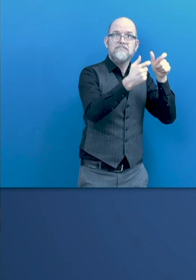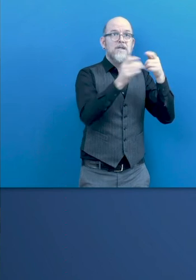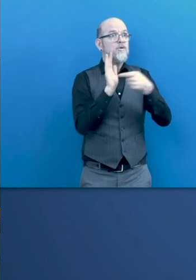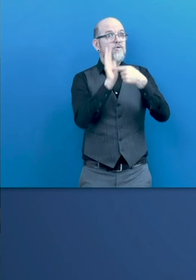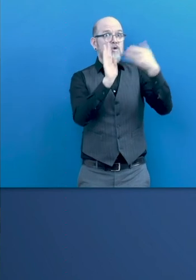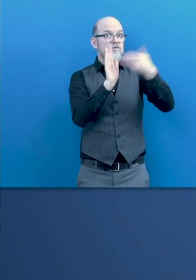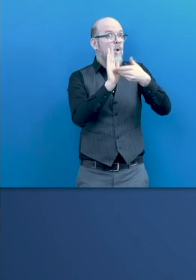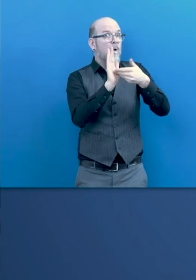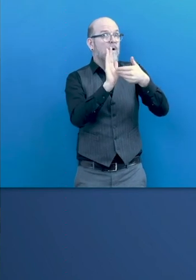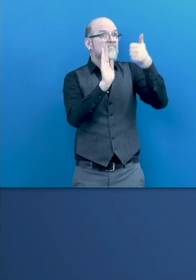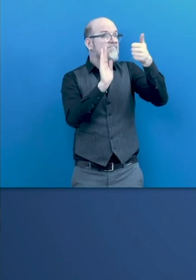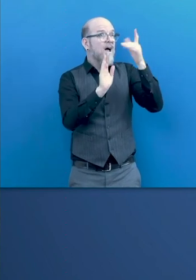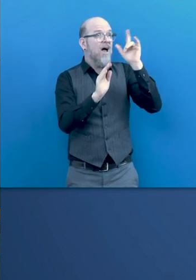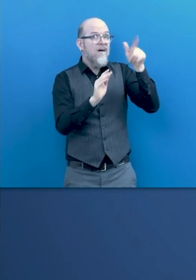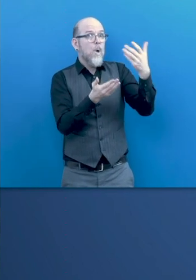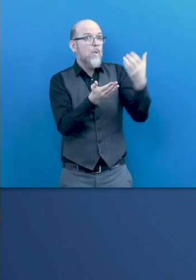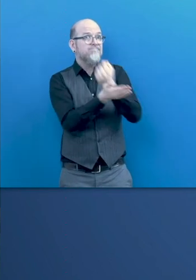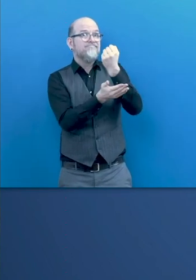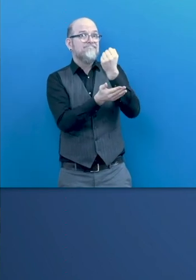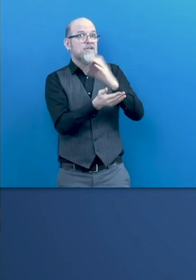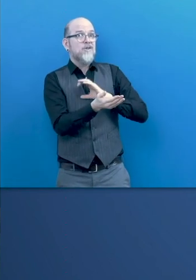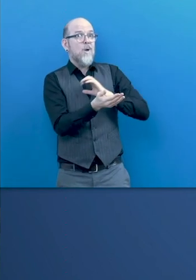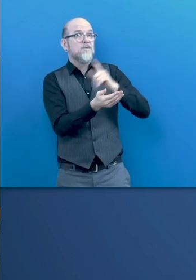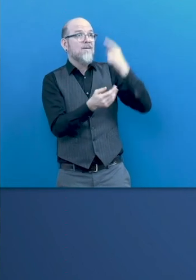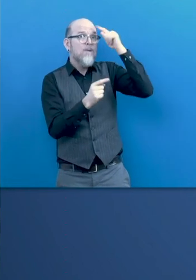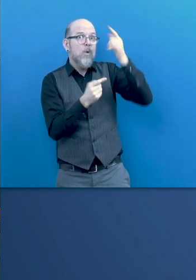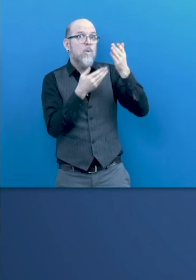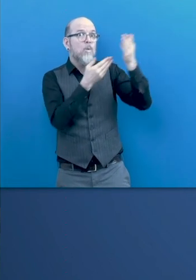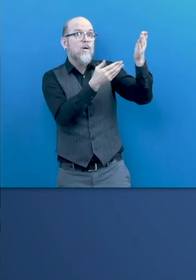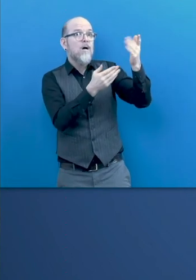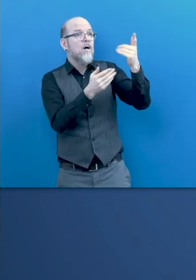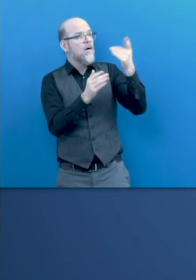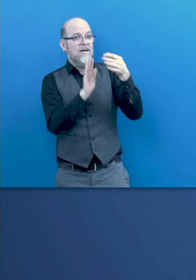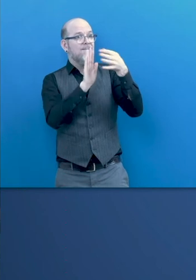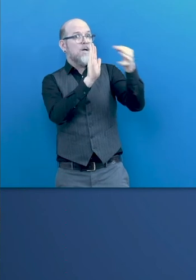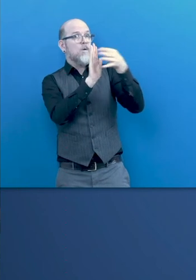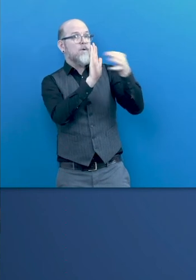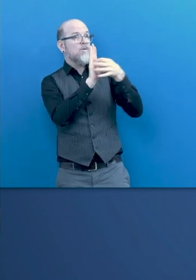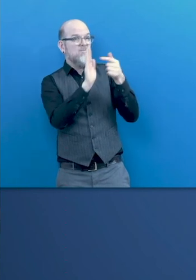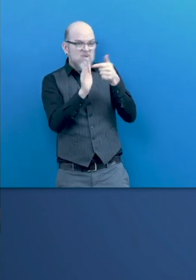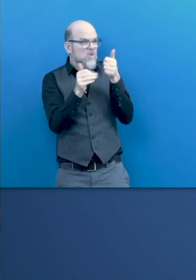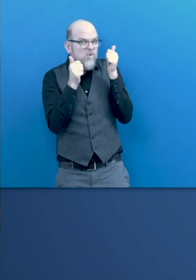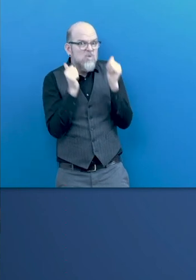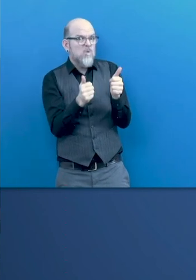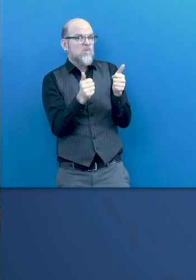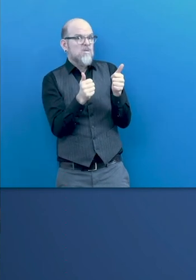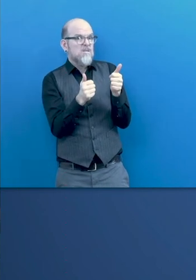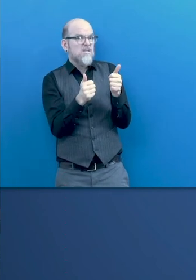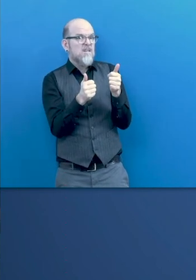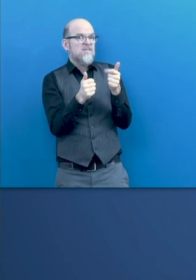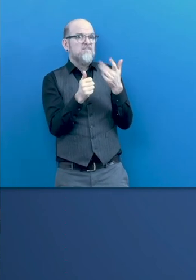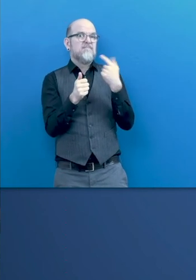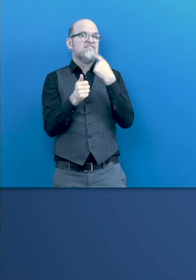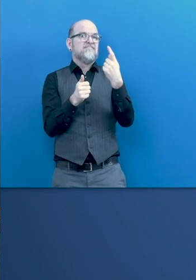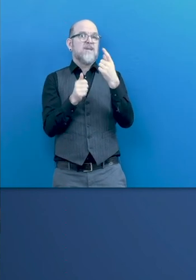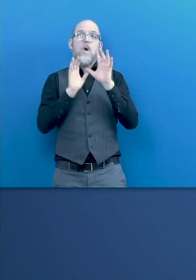to take the good practice. I think the fascinating thing that we're seeing as the global apprenticeship network is an increased demand for peer-to-peer